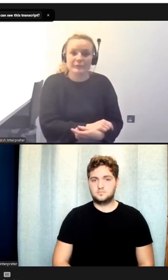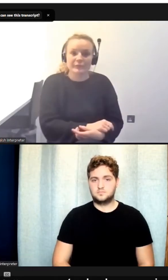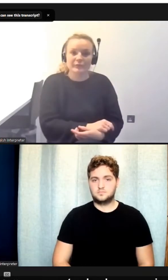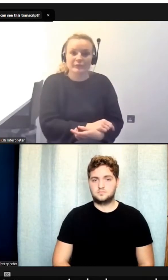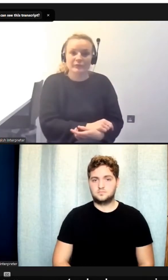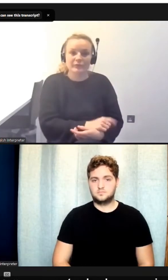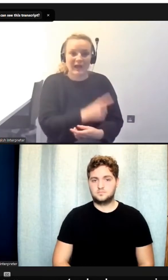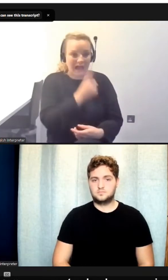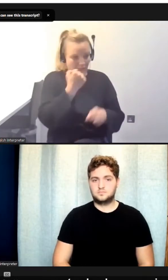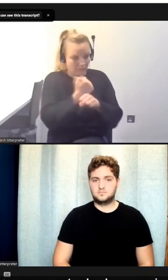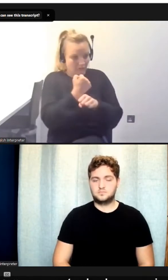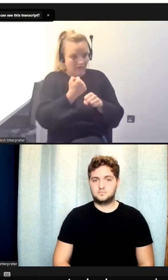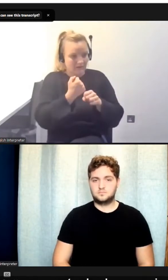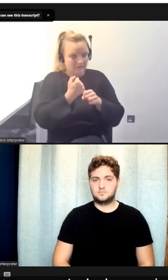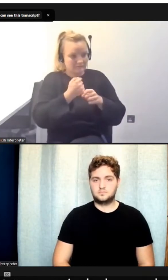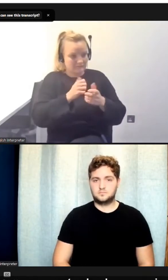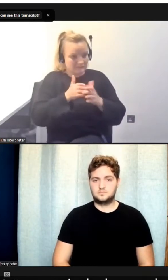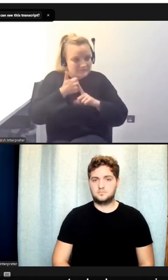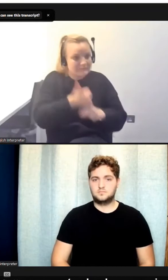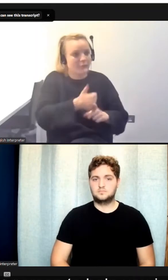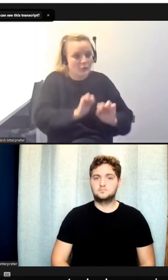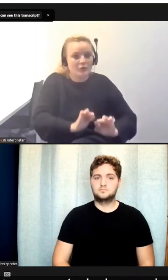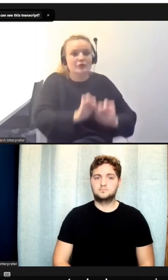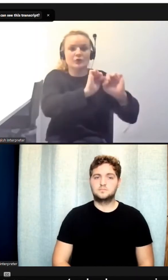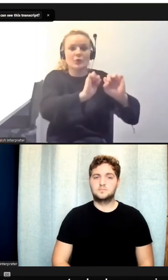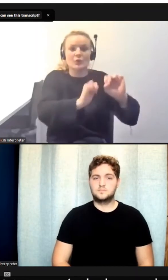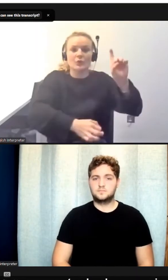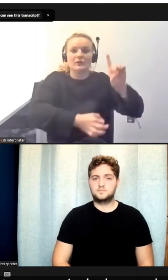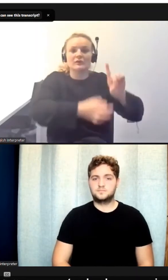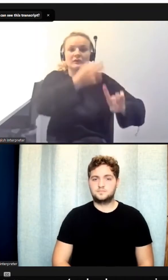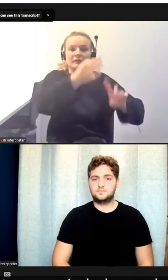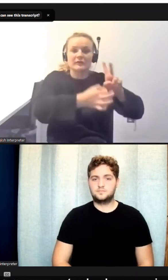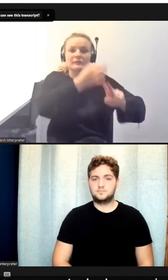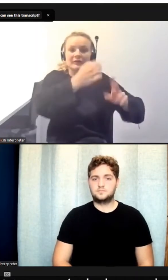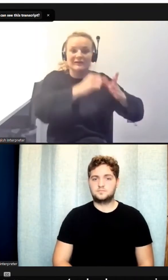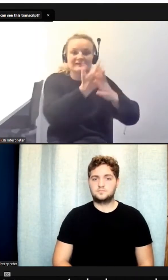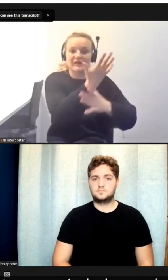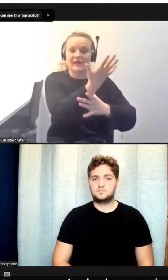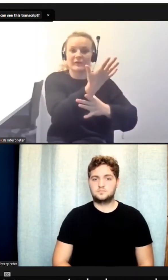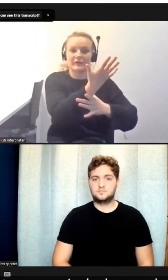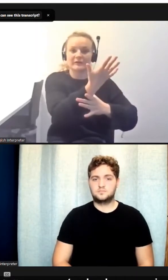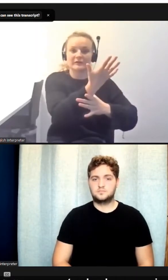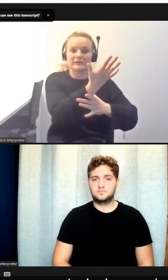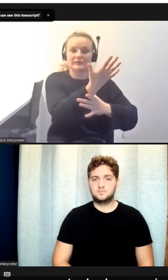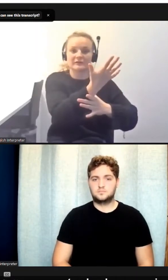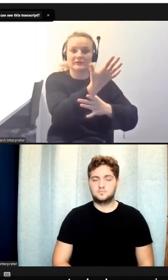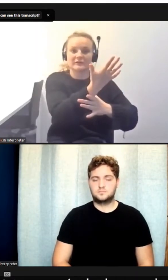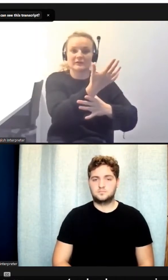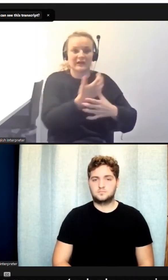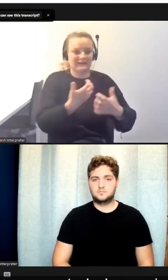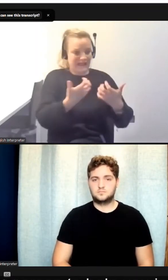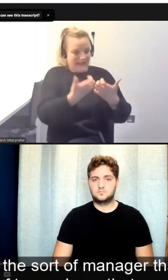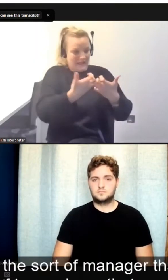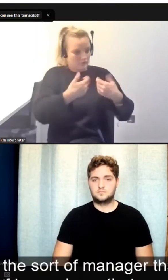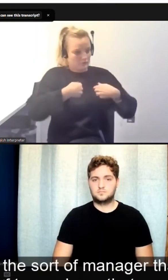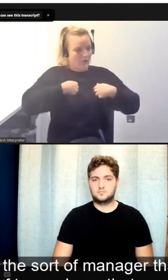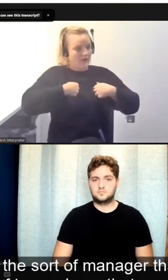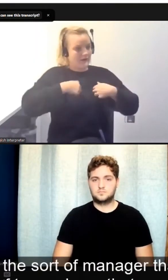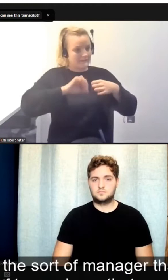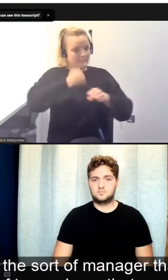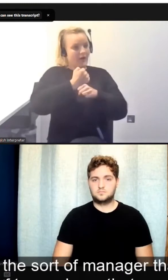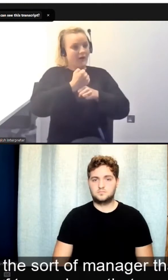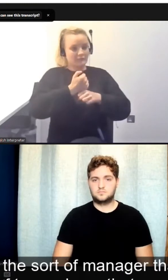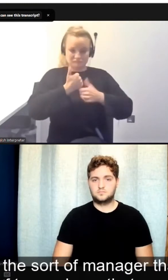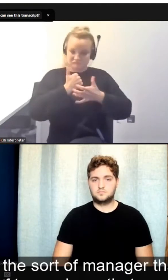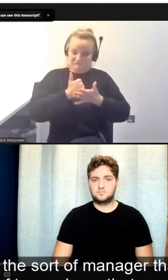do? And to put the responsibility on the other person to help you be great. So